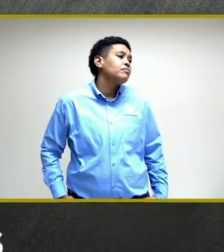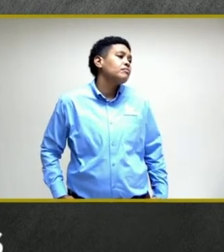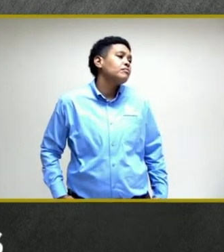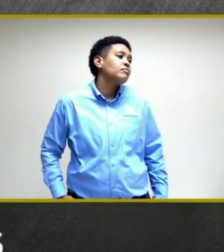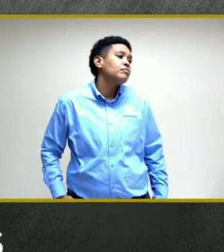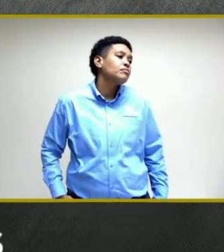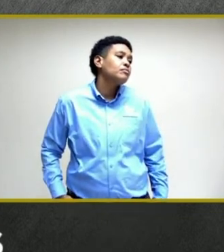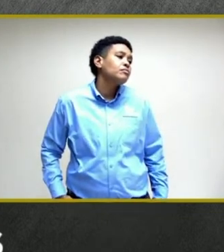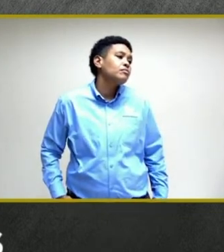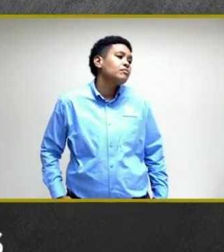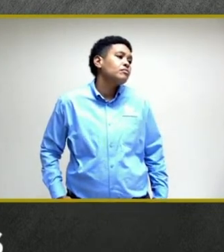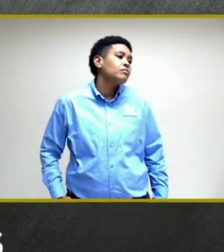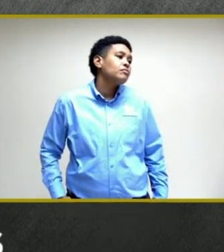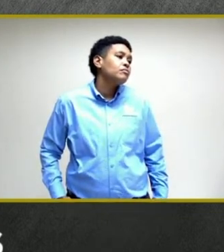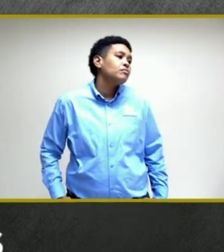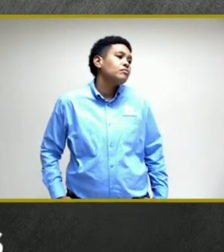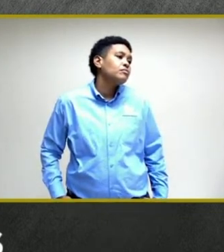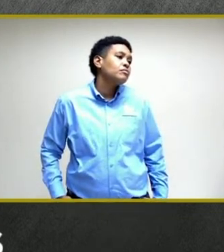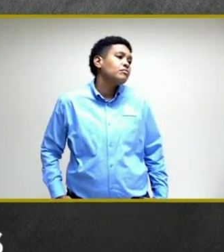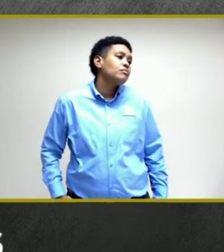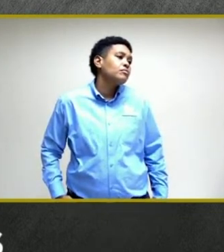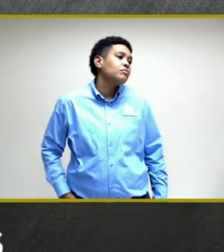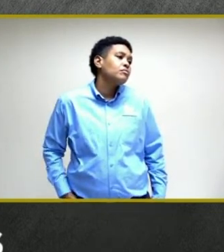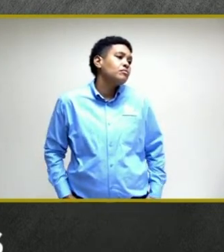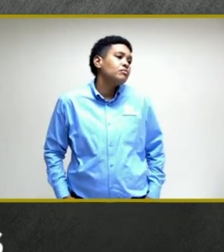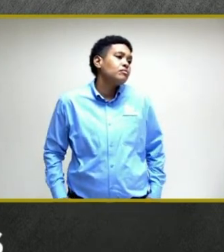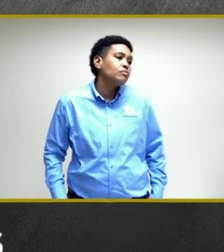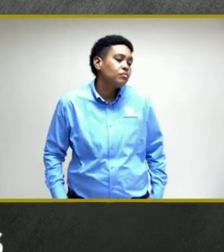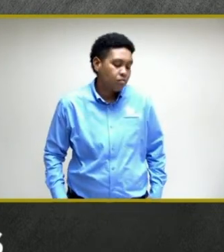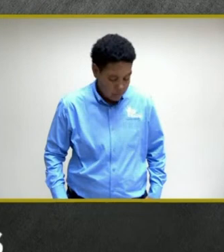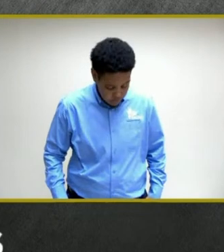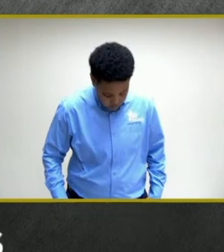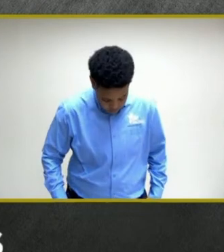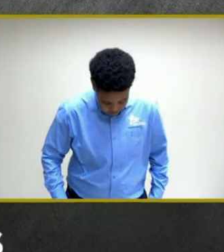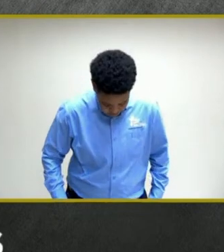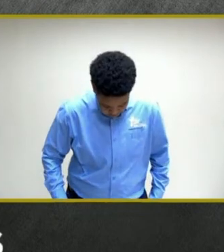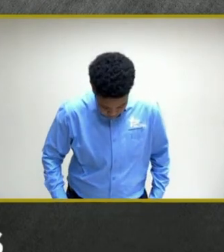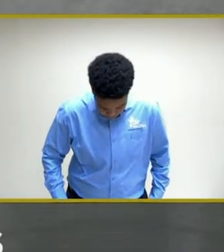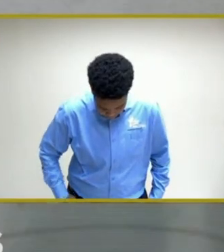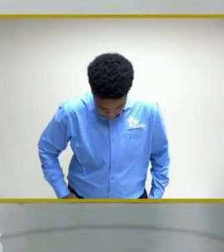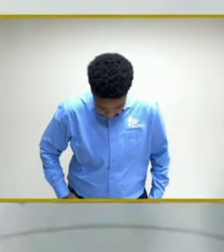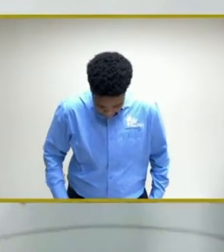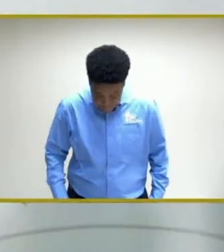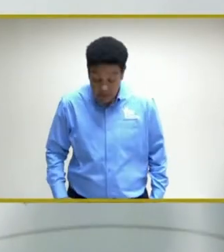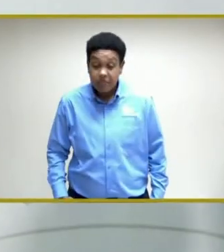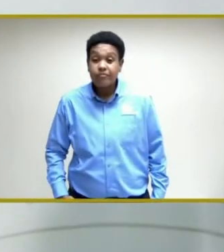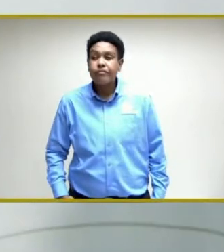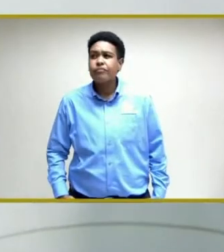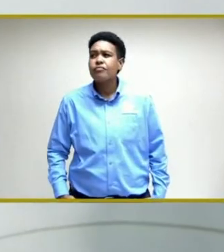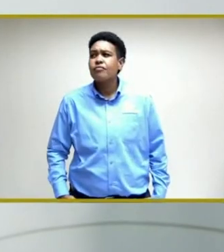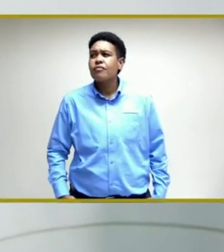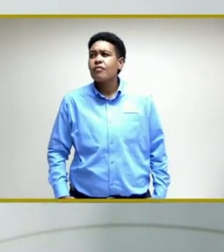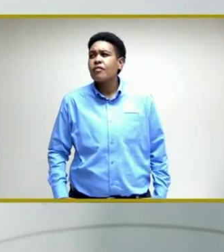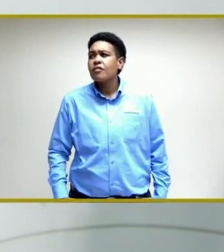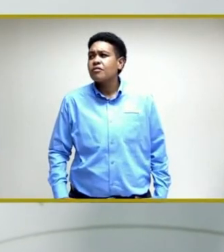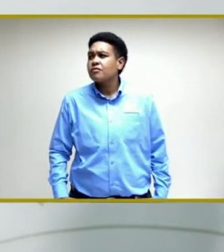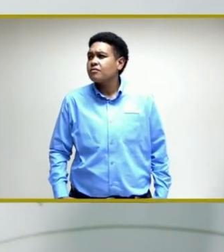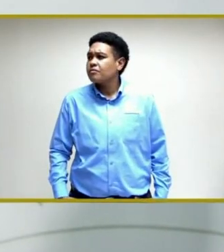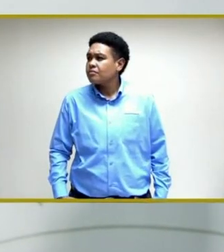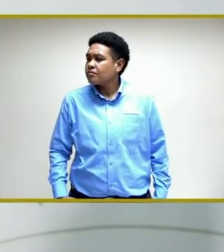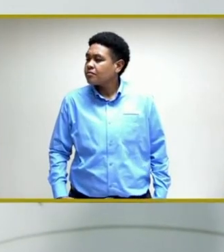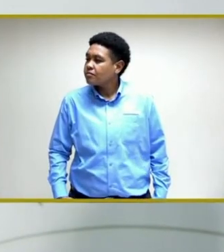terms of persons that have been